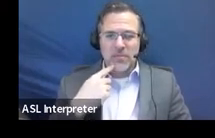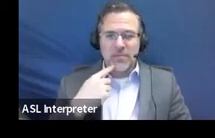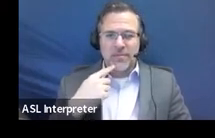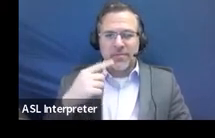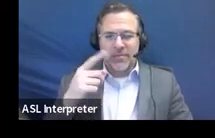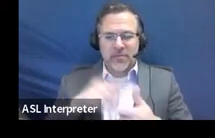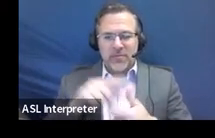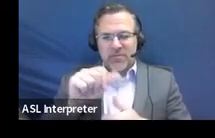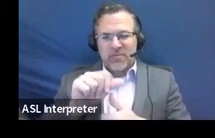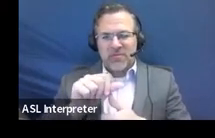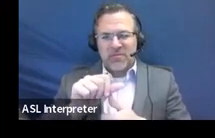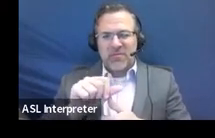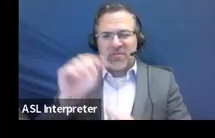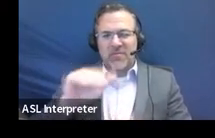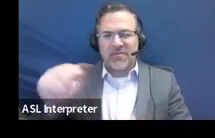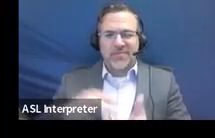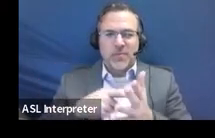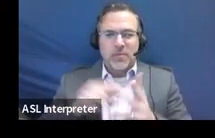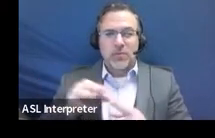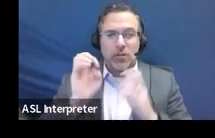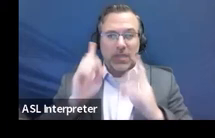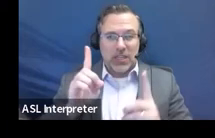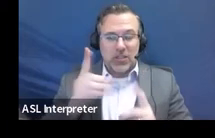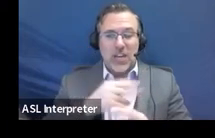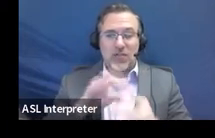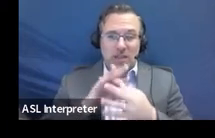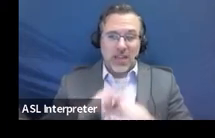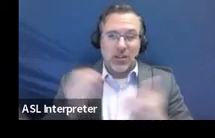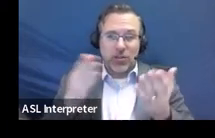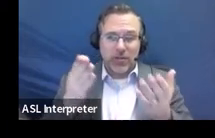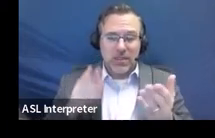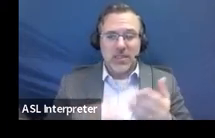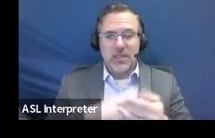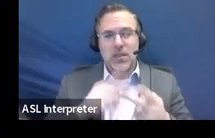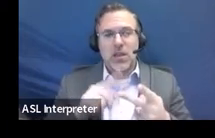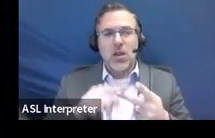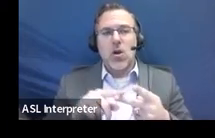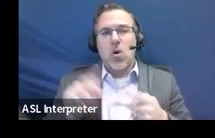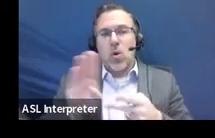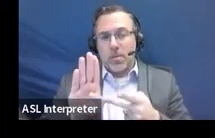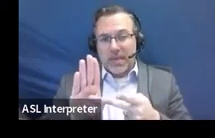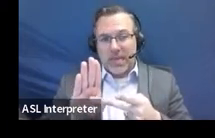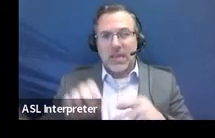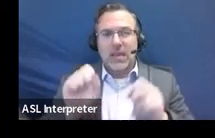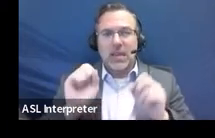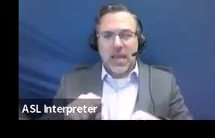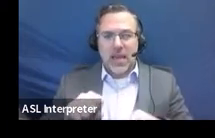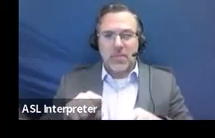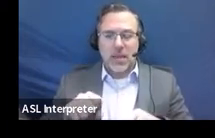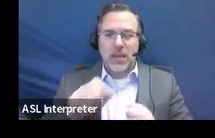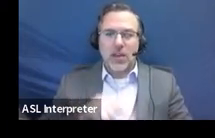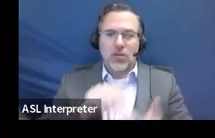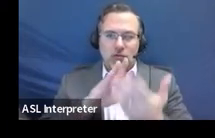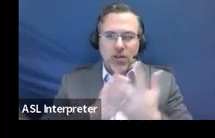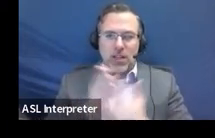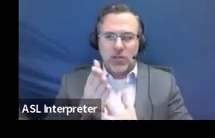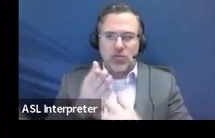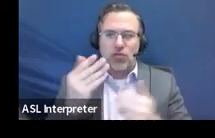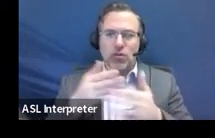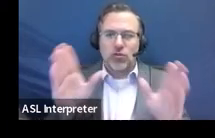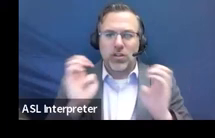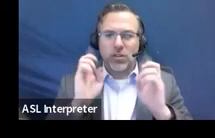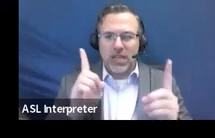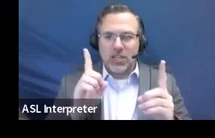or it can be adequately addressed through general ed interventions and or accommodations. So make sure you check the one that the team